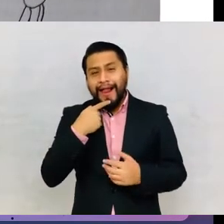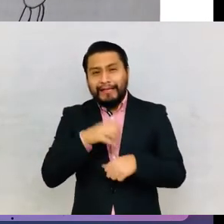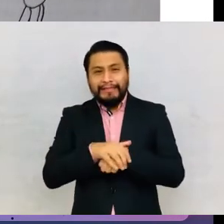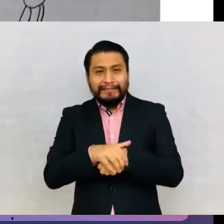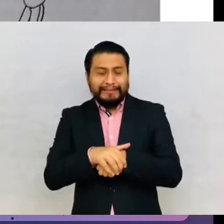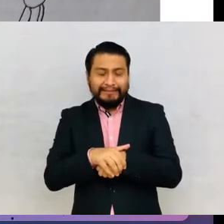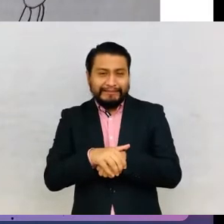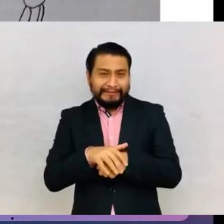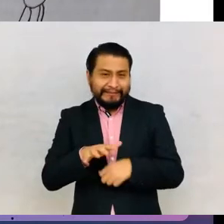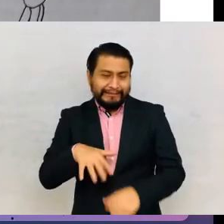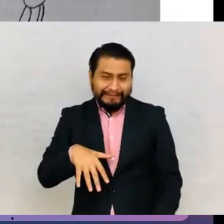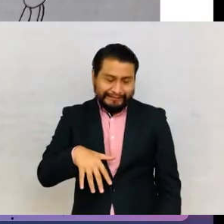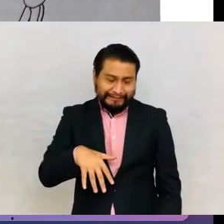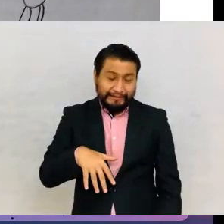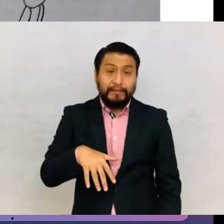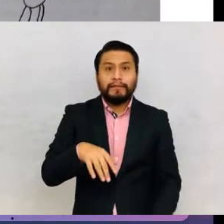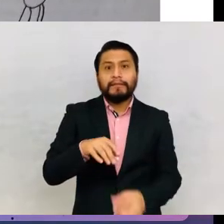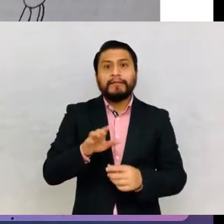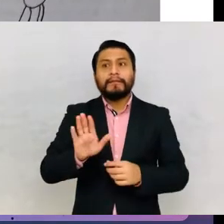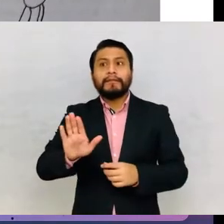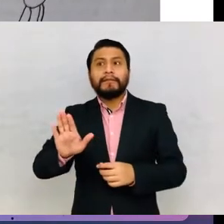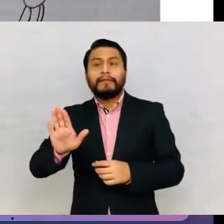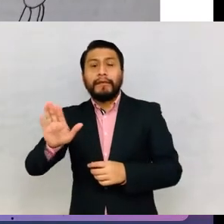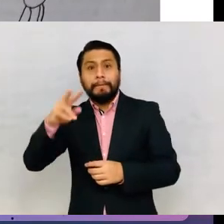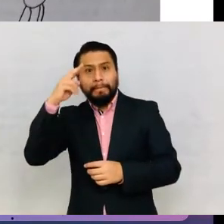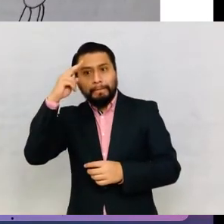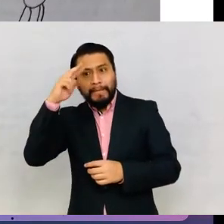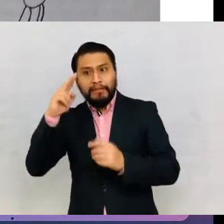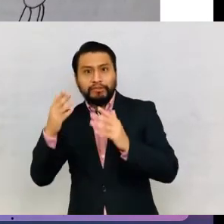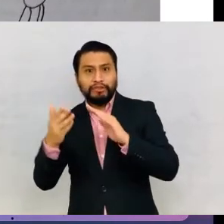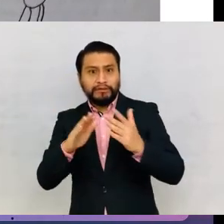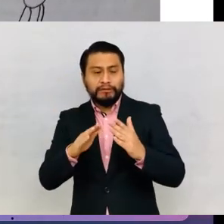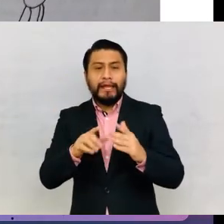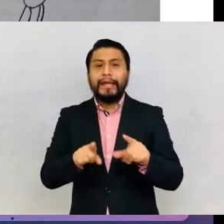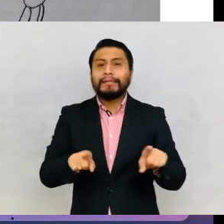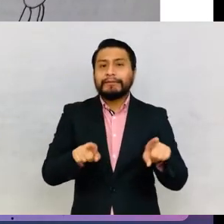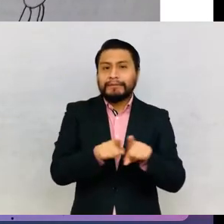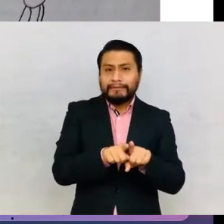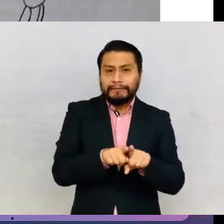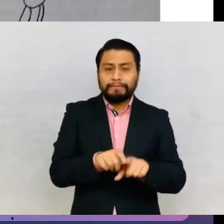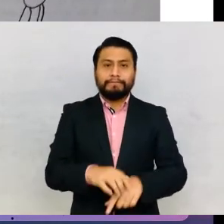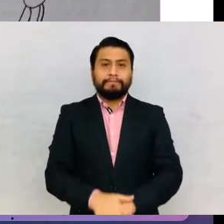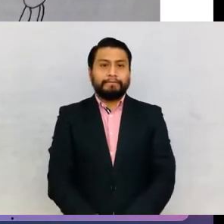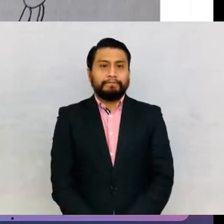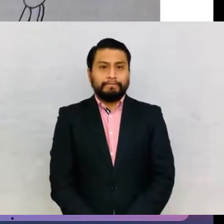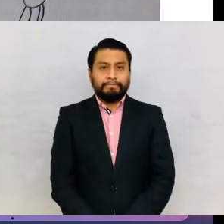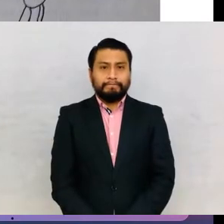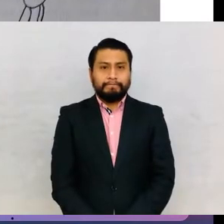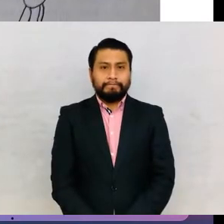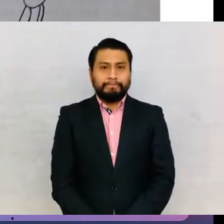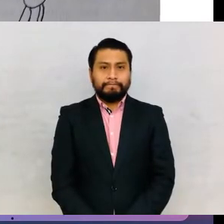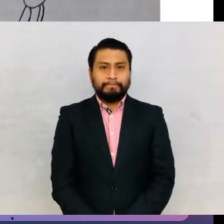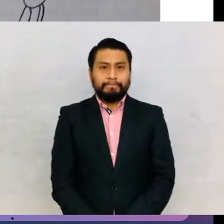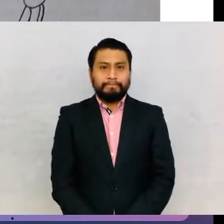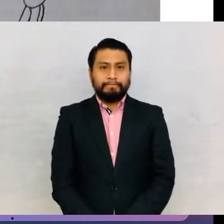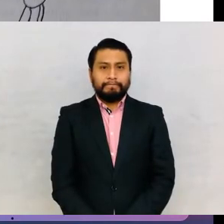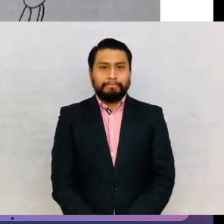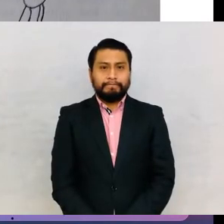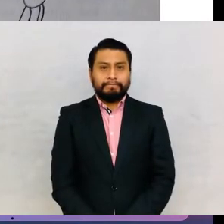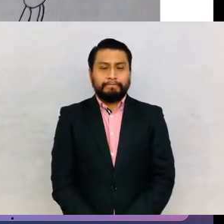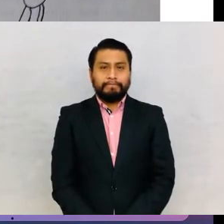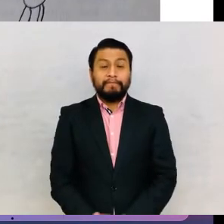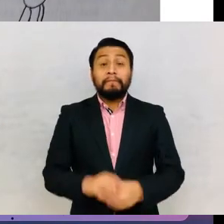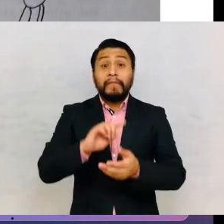student in Mexico City, this same graduate